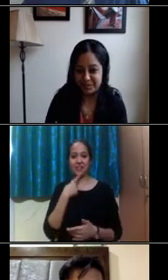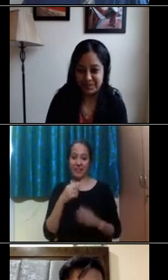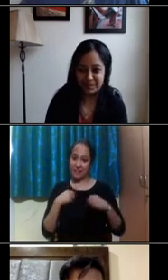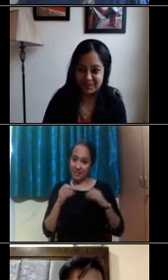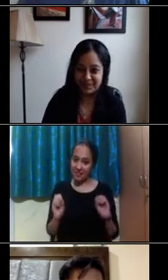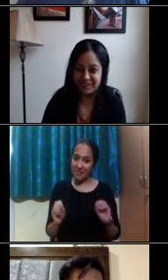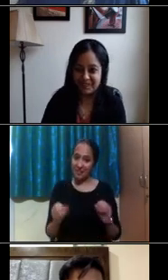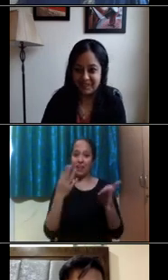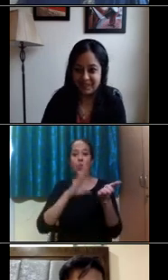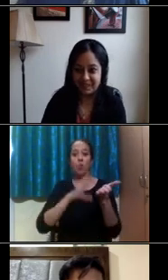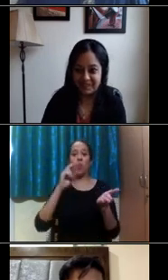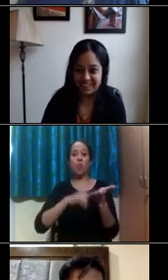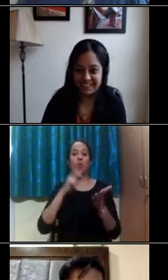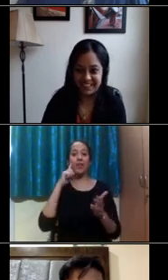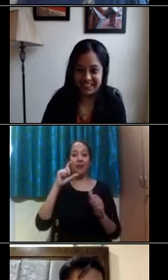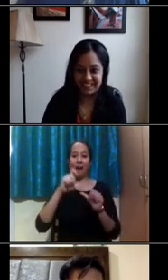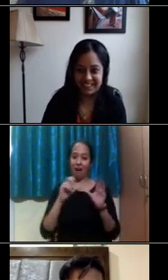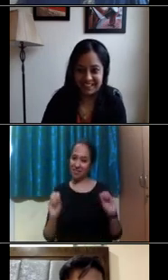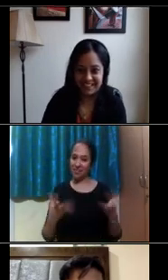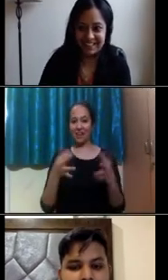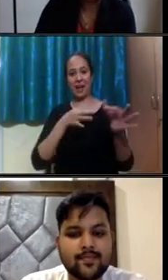start the session. Over to you, Monica.